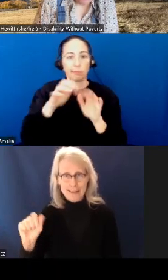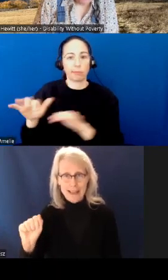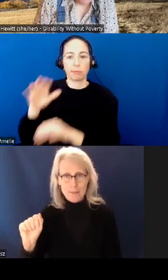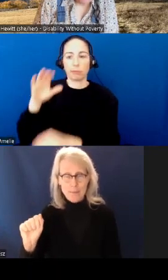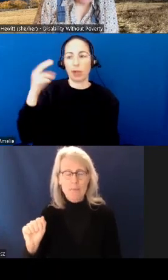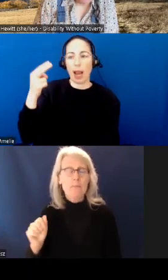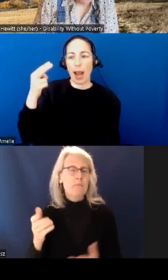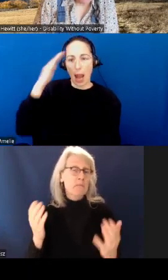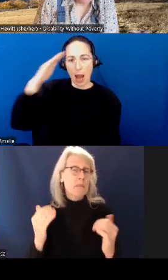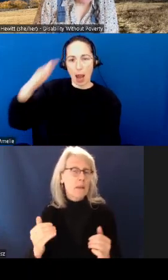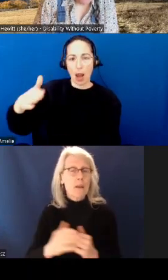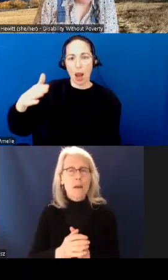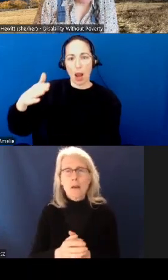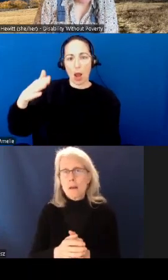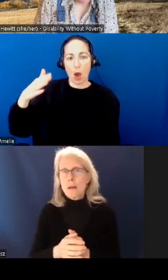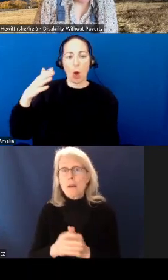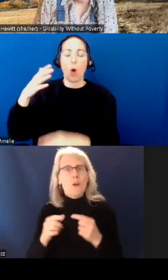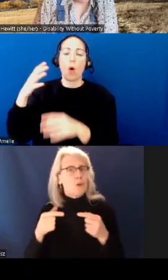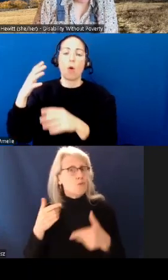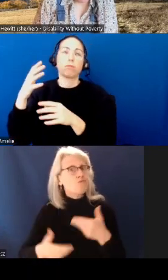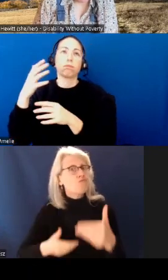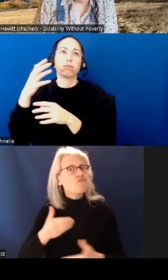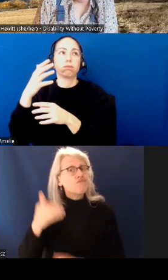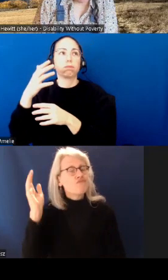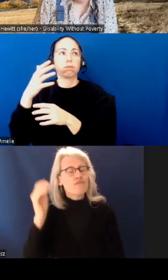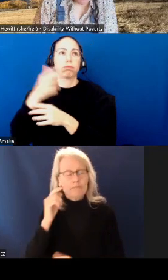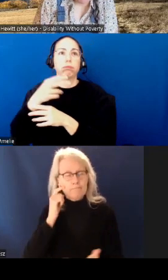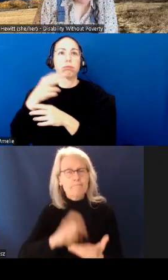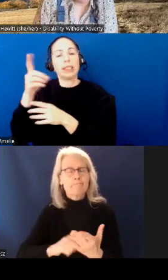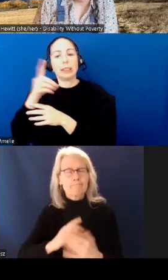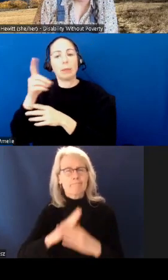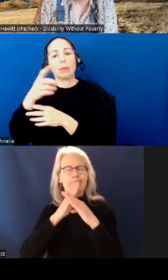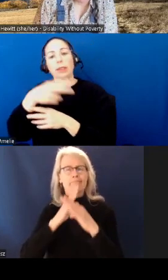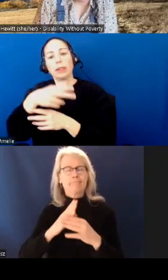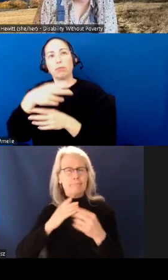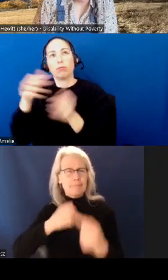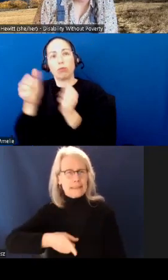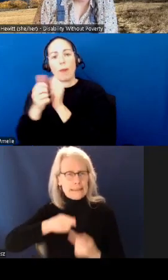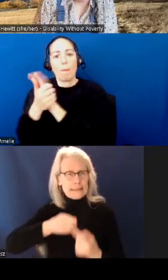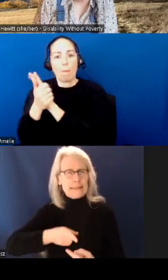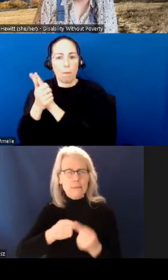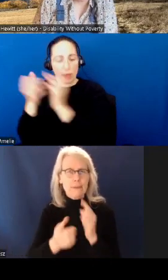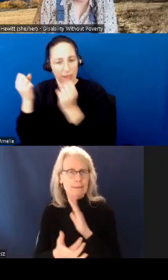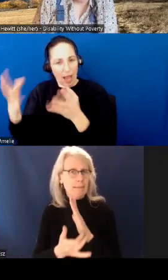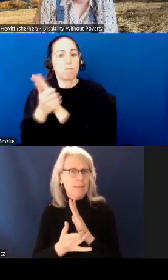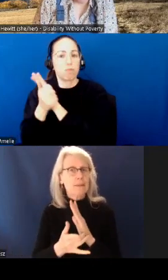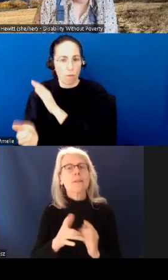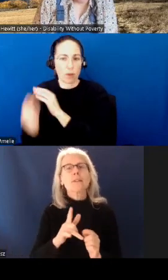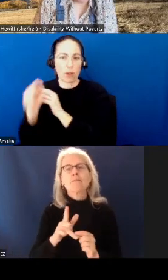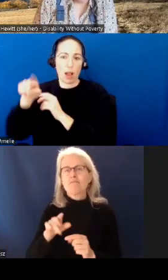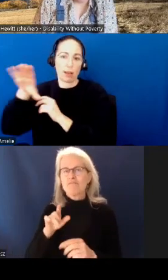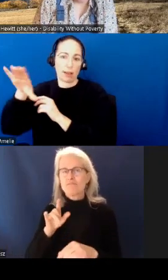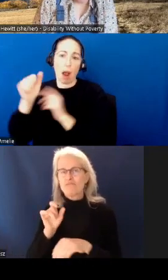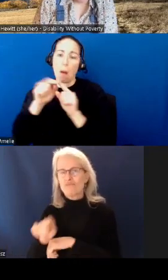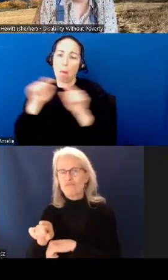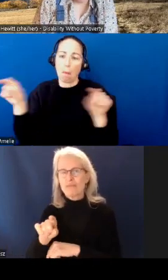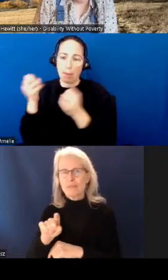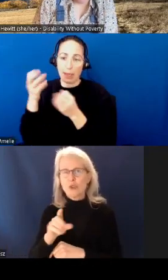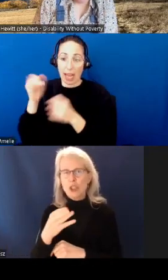experiencing technical difficulties, you will be able to send a chat message to the hosts and panelists.